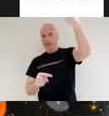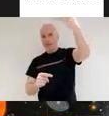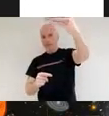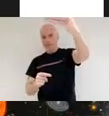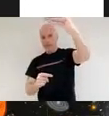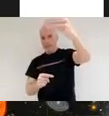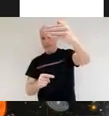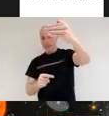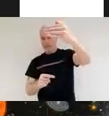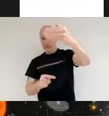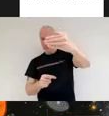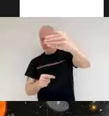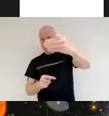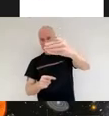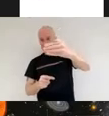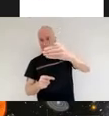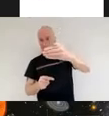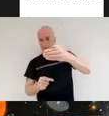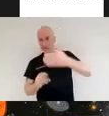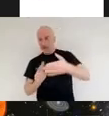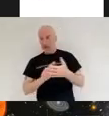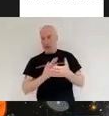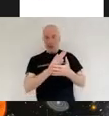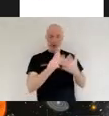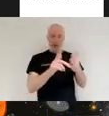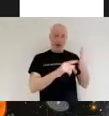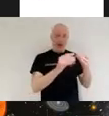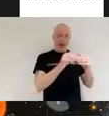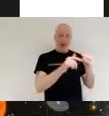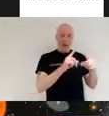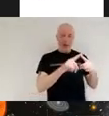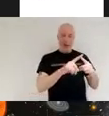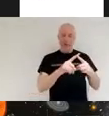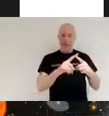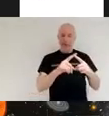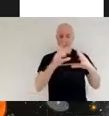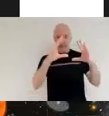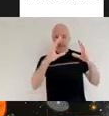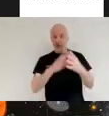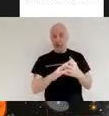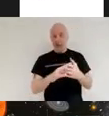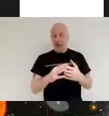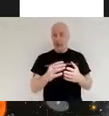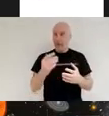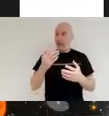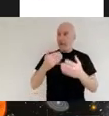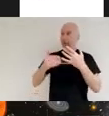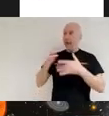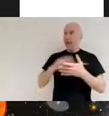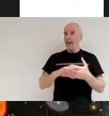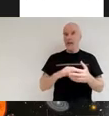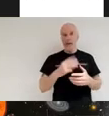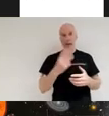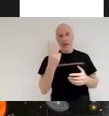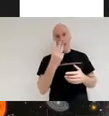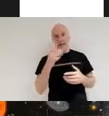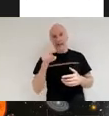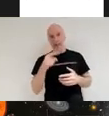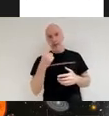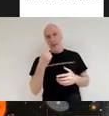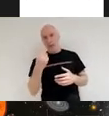we've been able to go back to around about 13.1 13.2 billion years ago